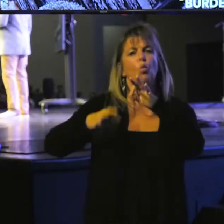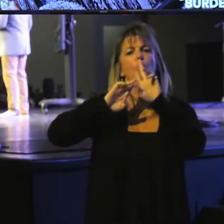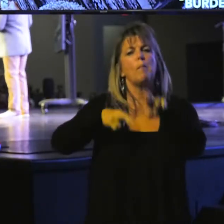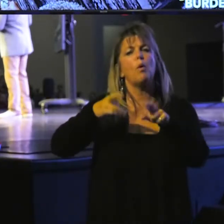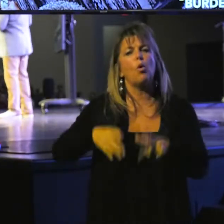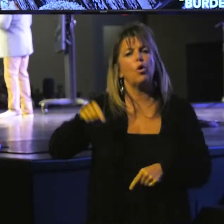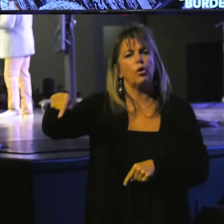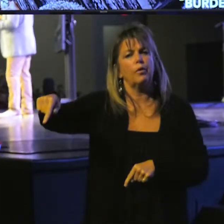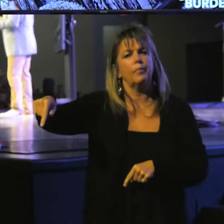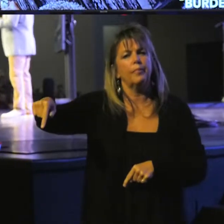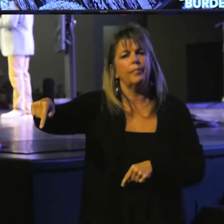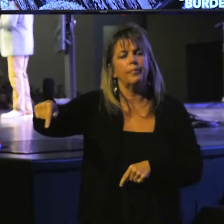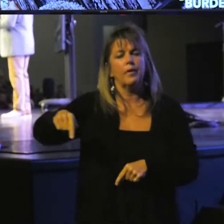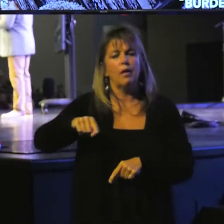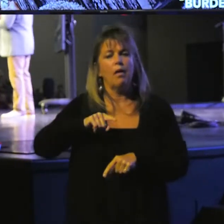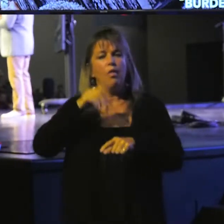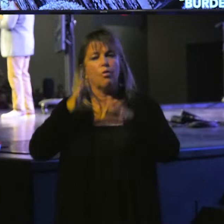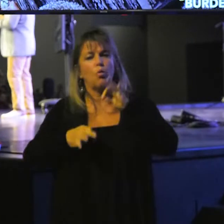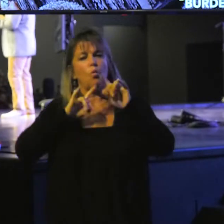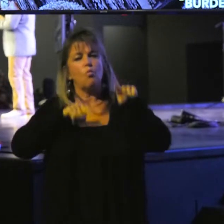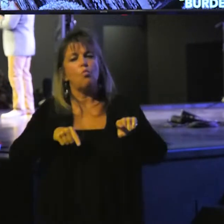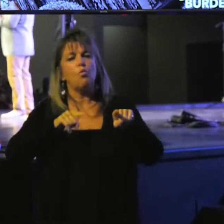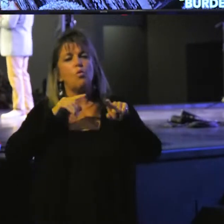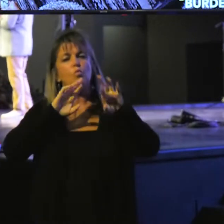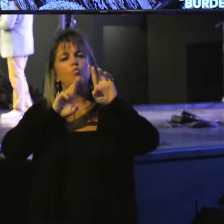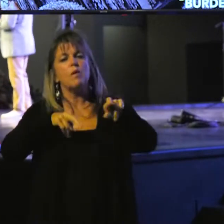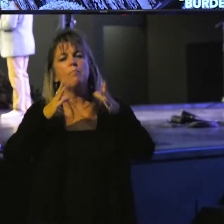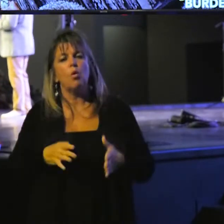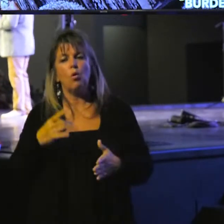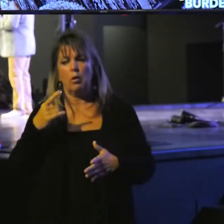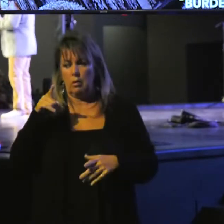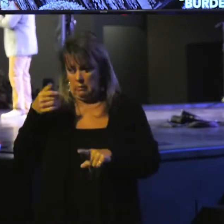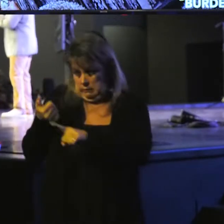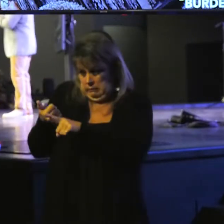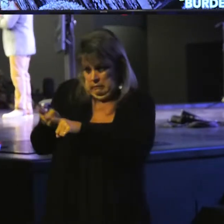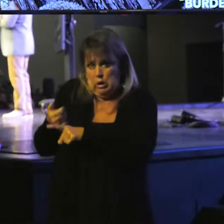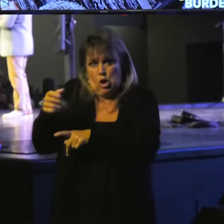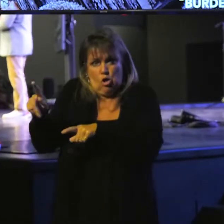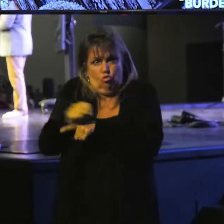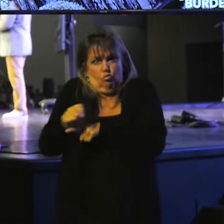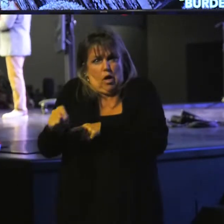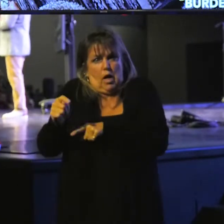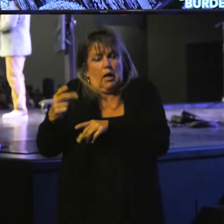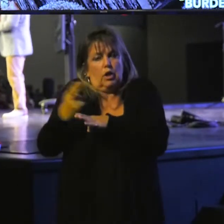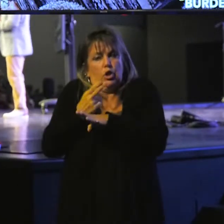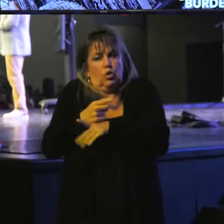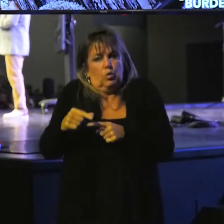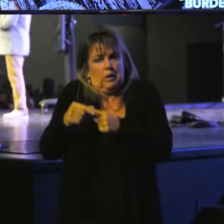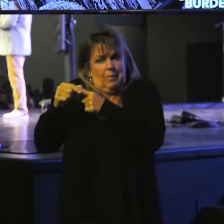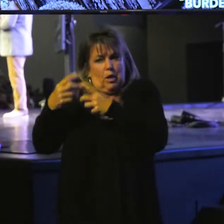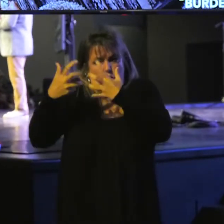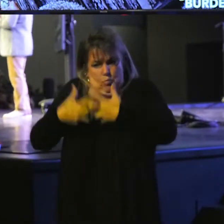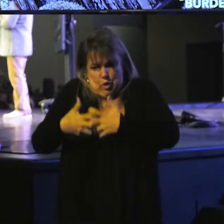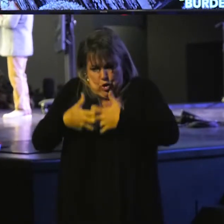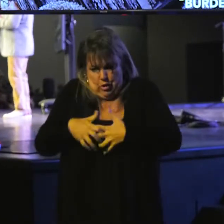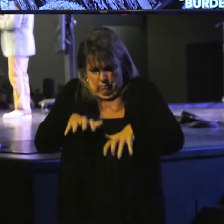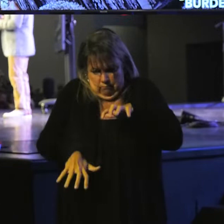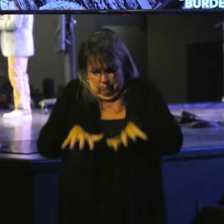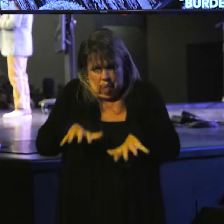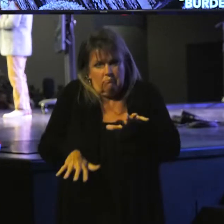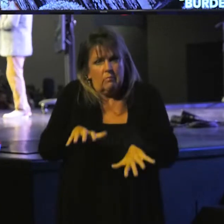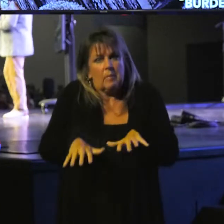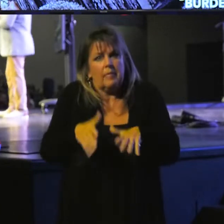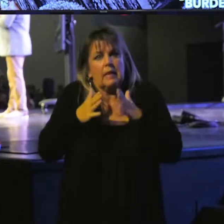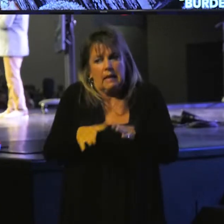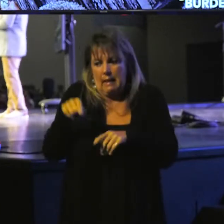The court reporter is someone who is trained to use a special machine that allows him or